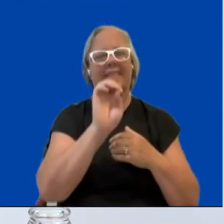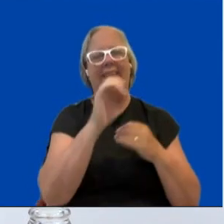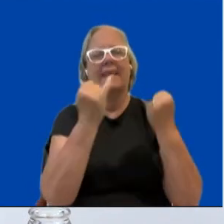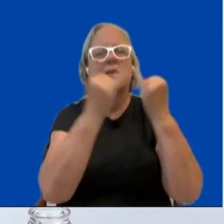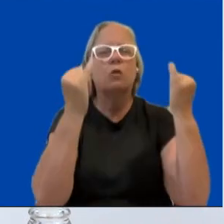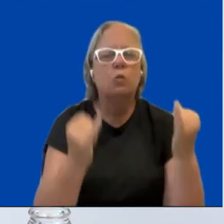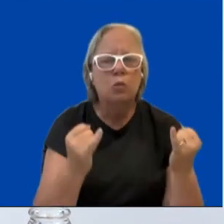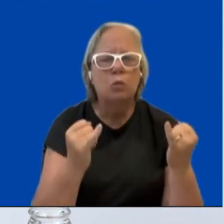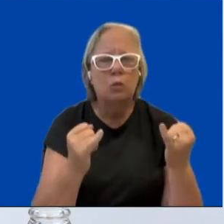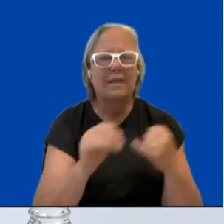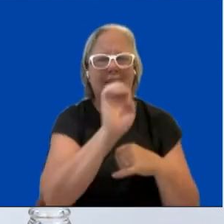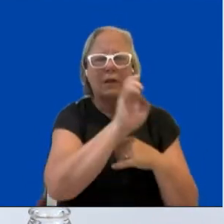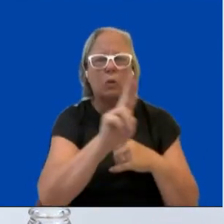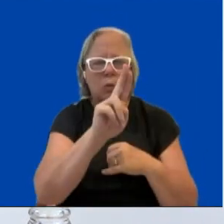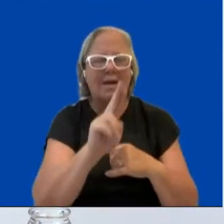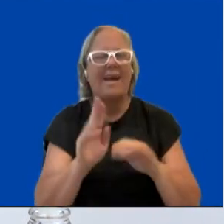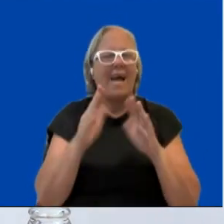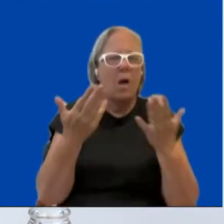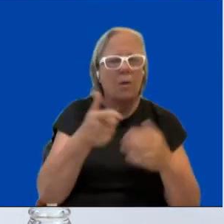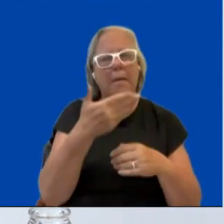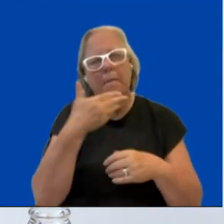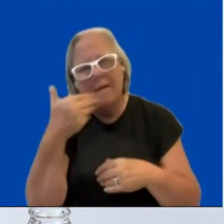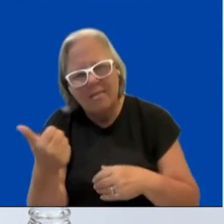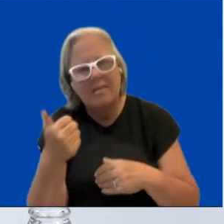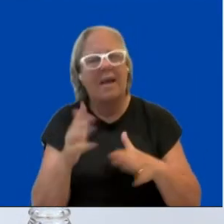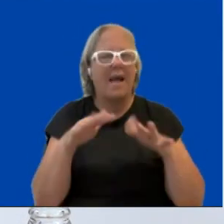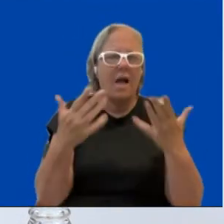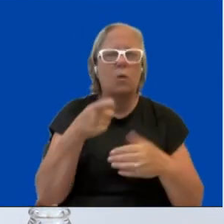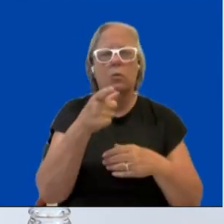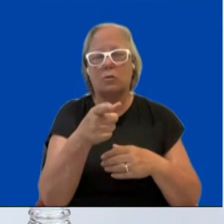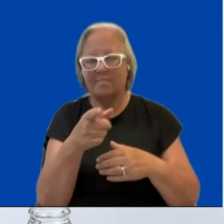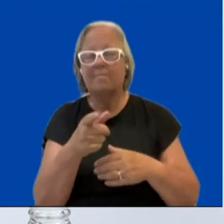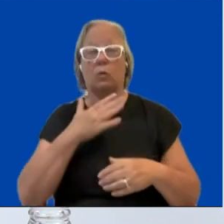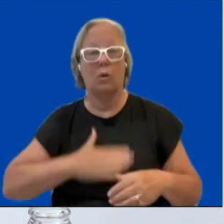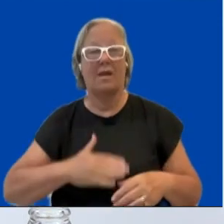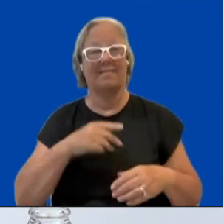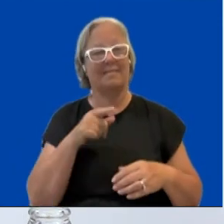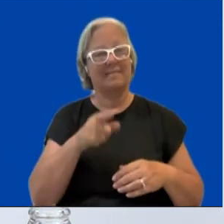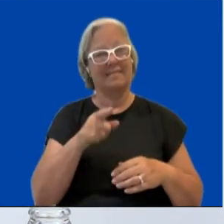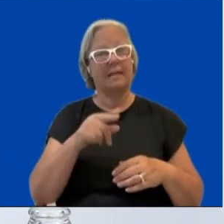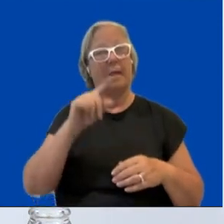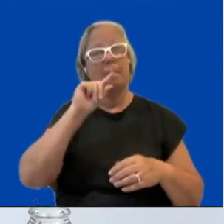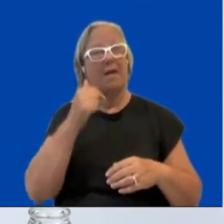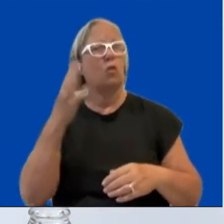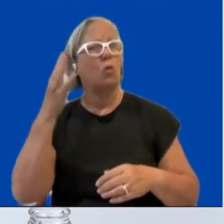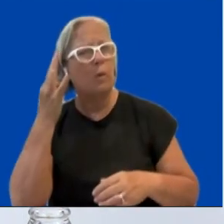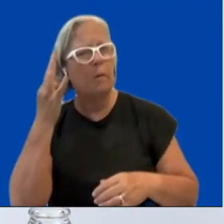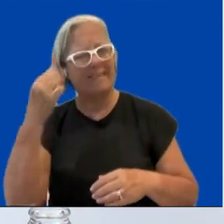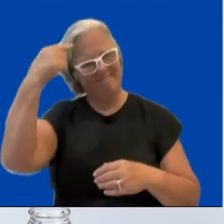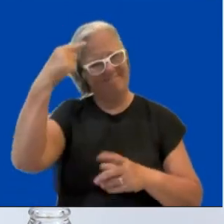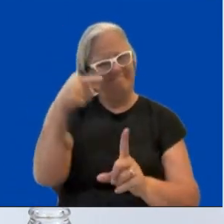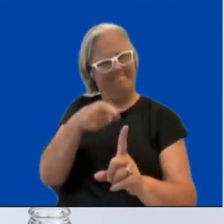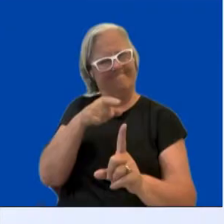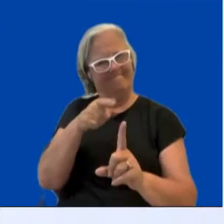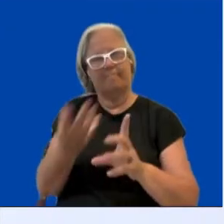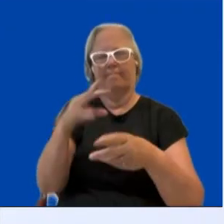and how to better make sure that the gender perspective is incorporated across several policies.